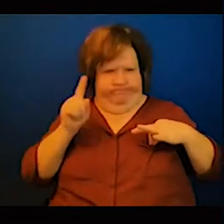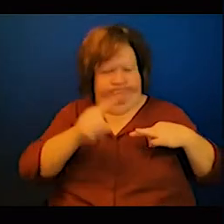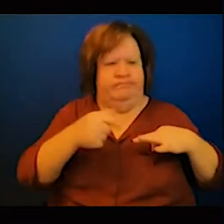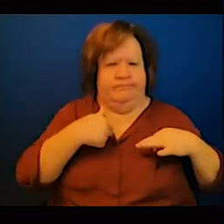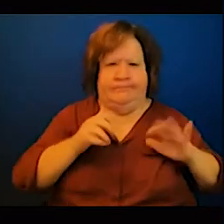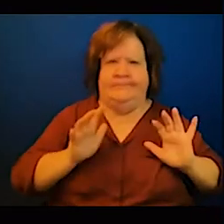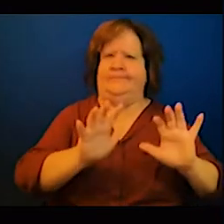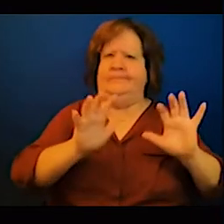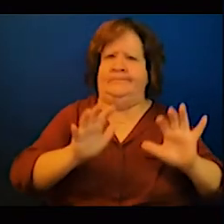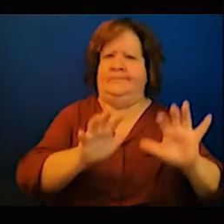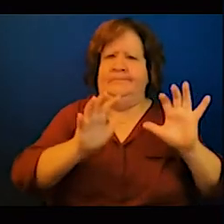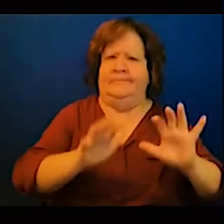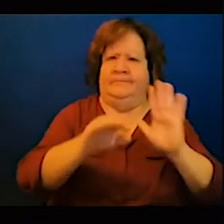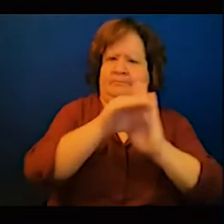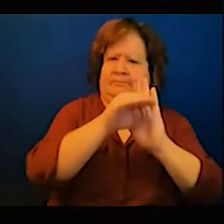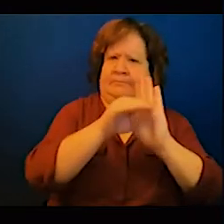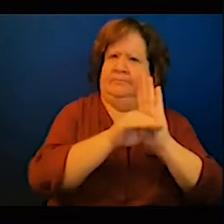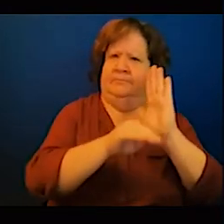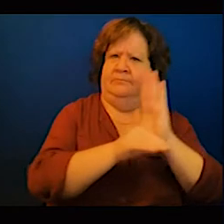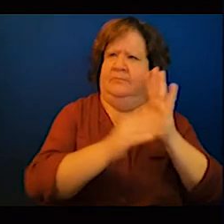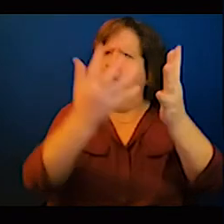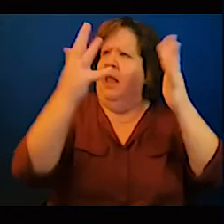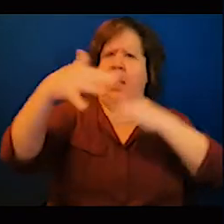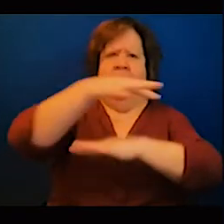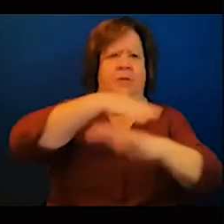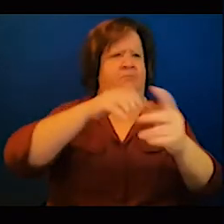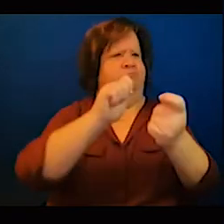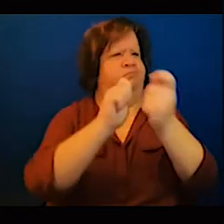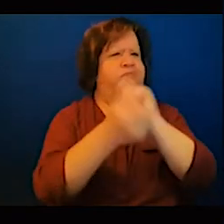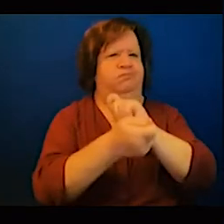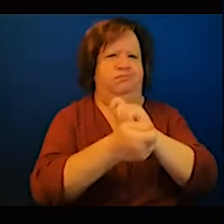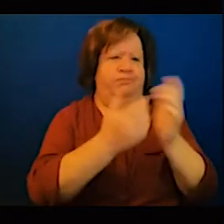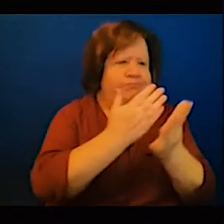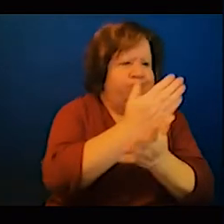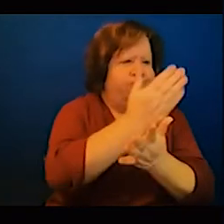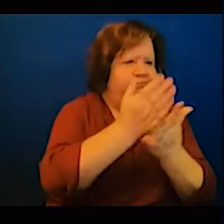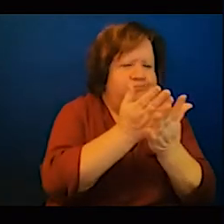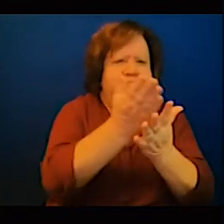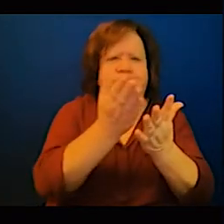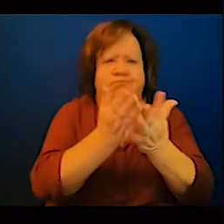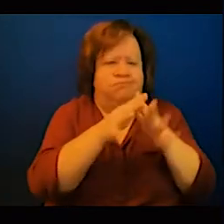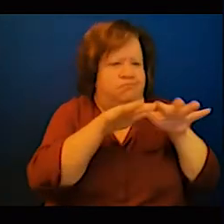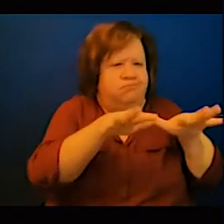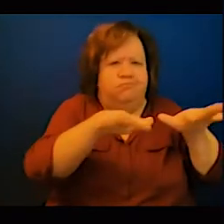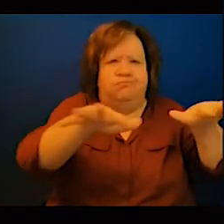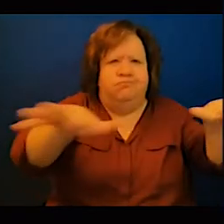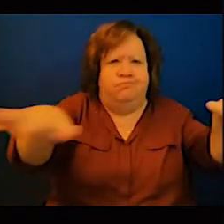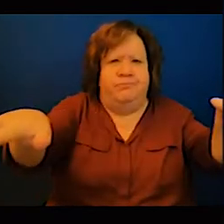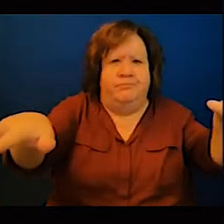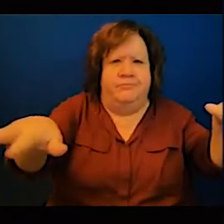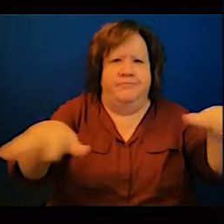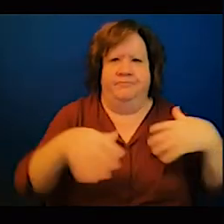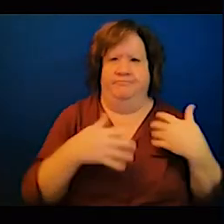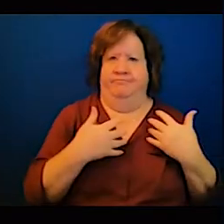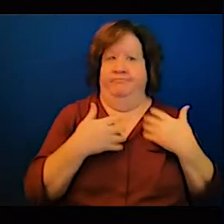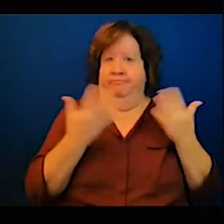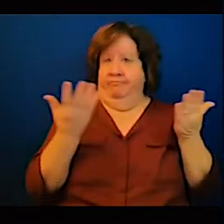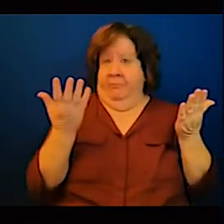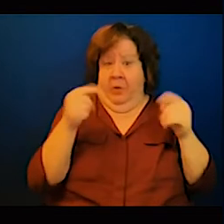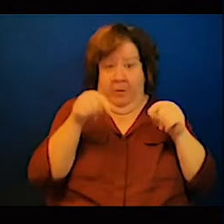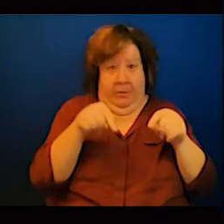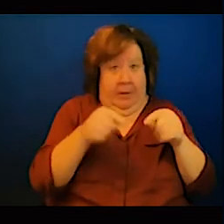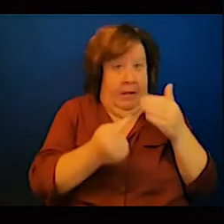here so Toby these are the issues that we're talking about when we talk about NDCs